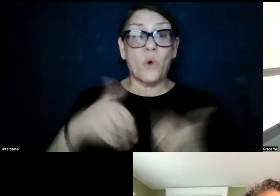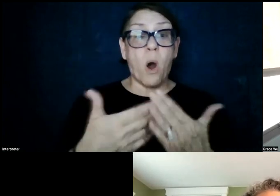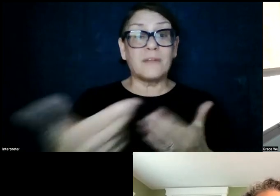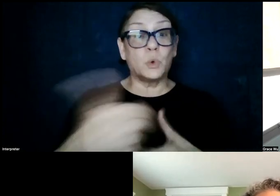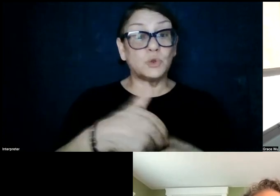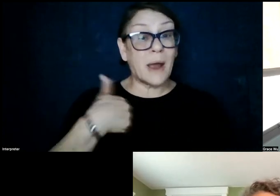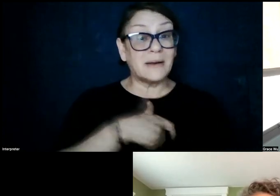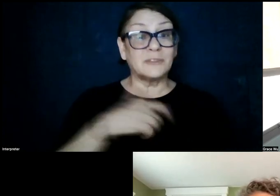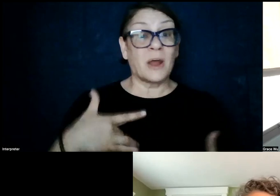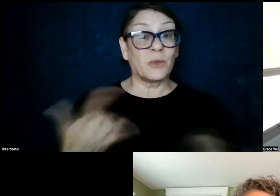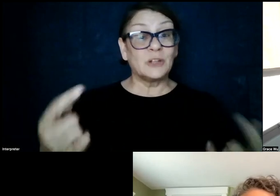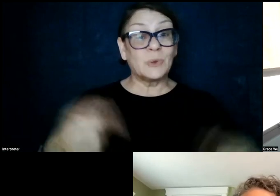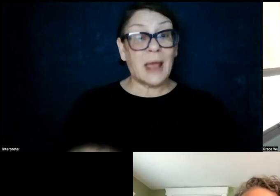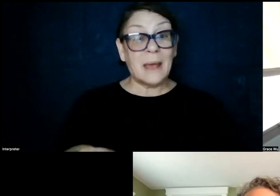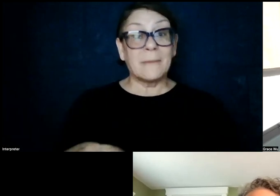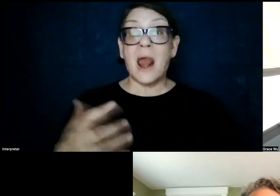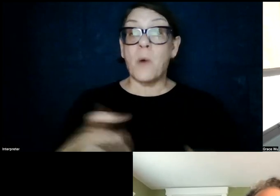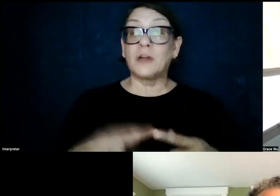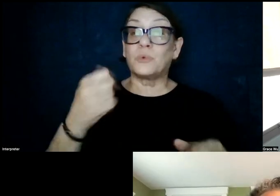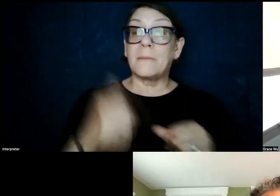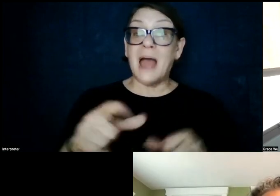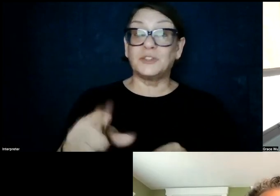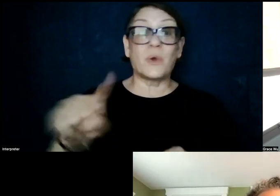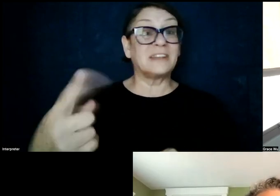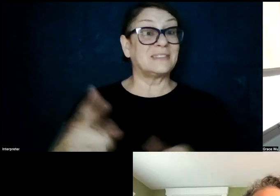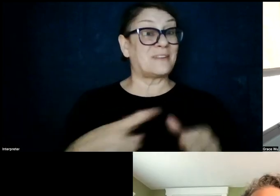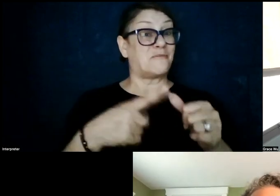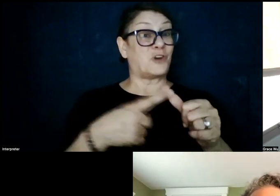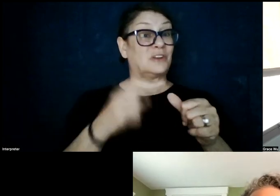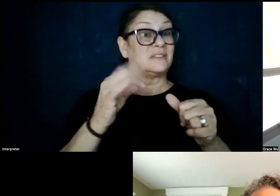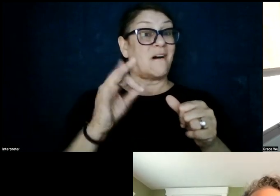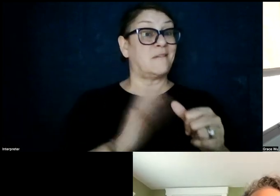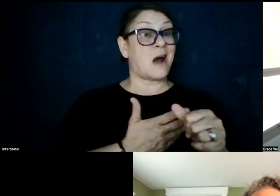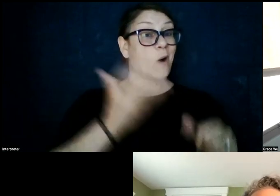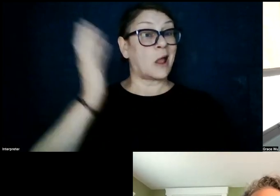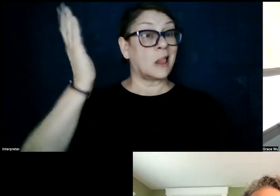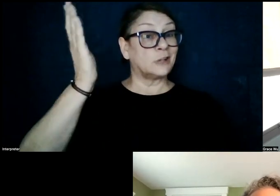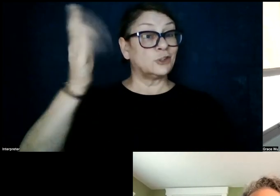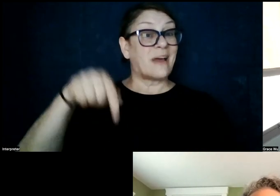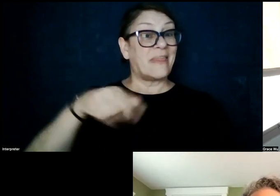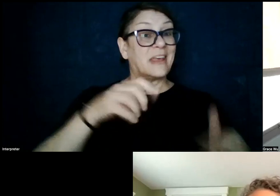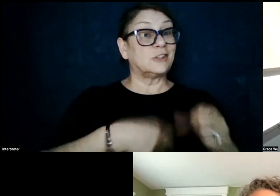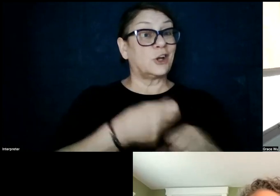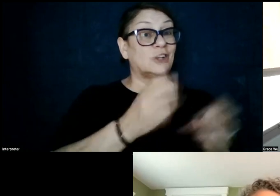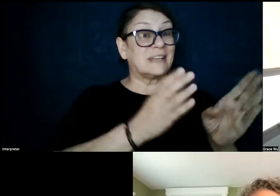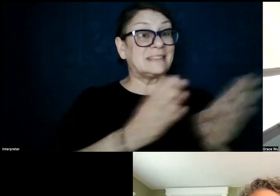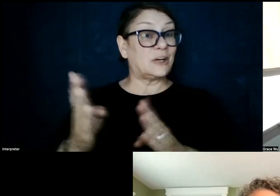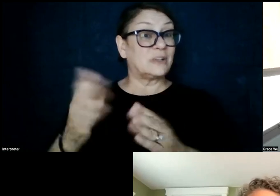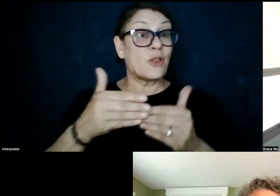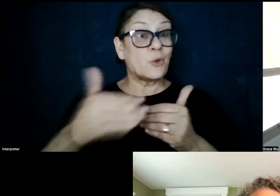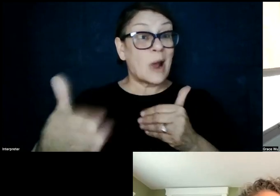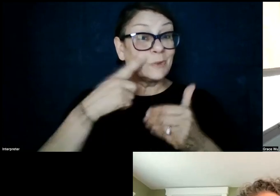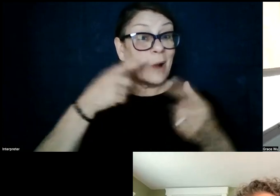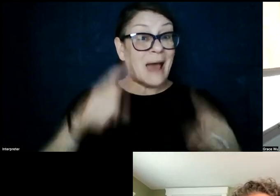that you were here. And I want to remind you that this is just the first of our lectures in this year's series. The rest of them will take